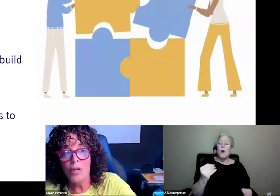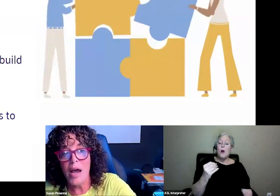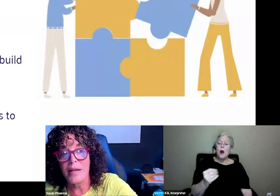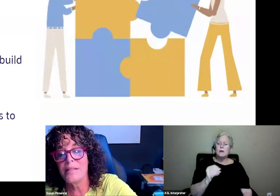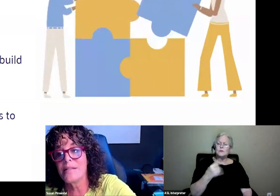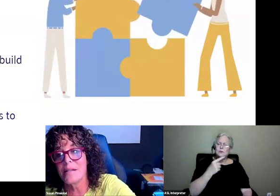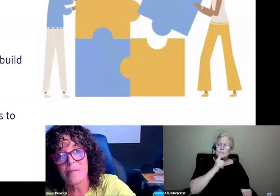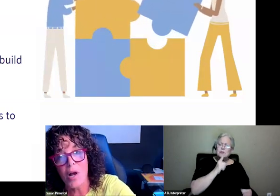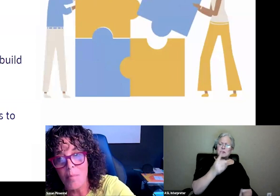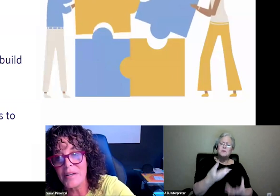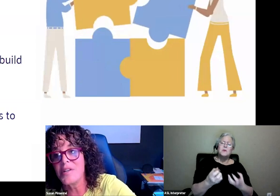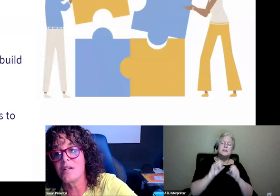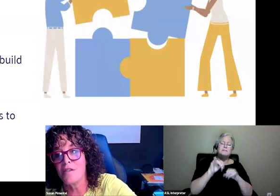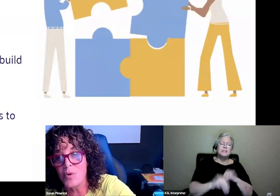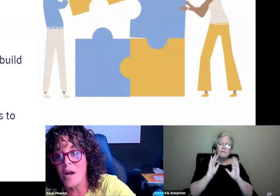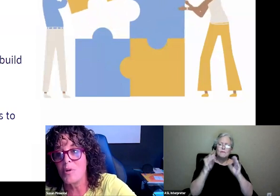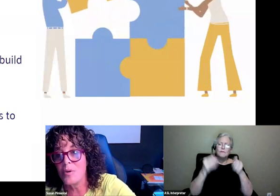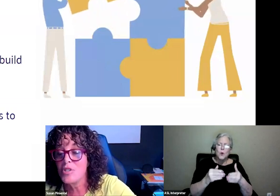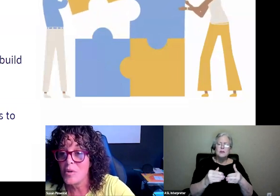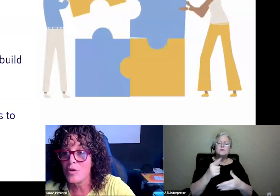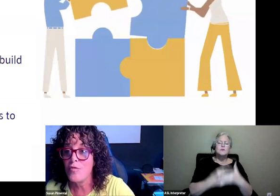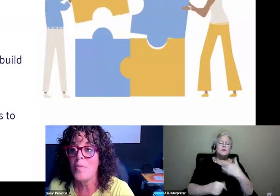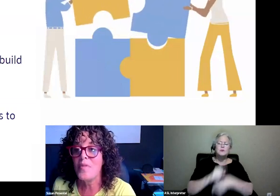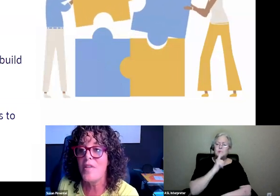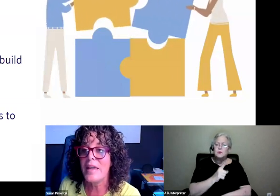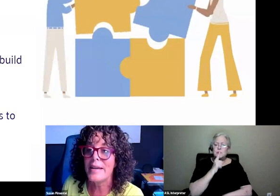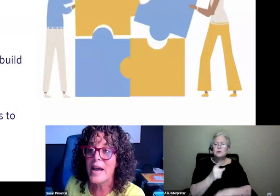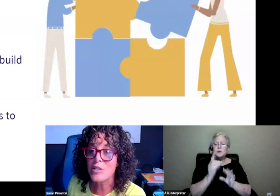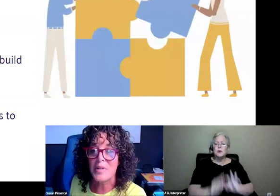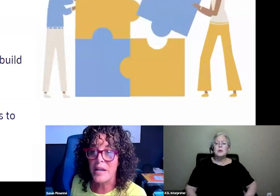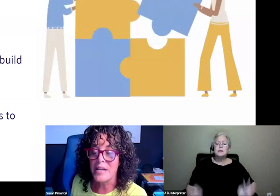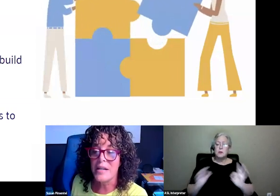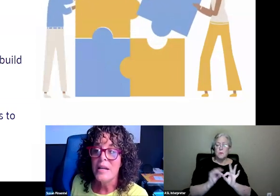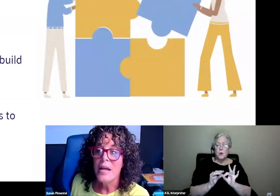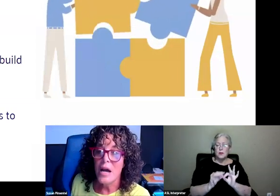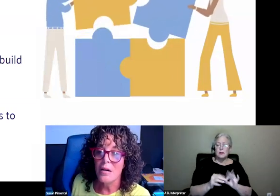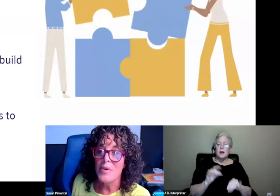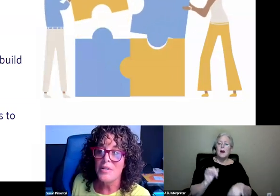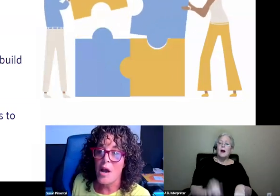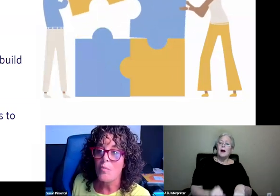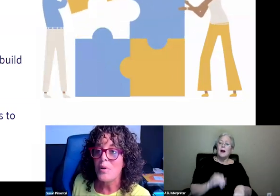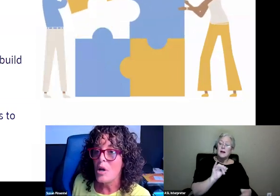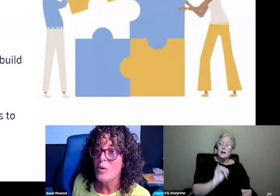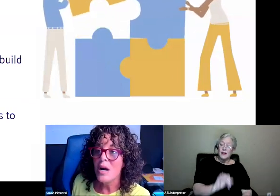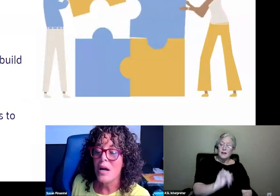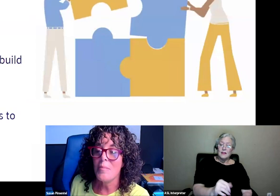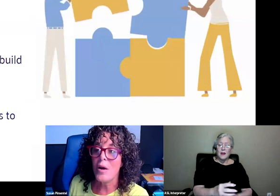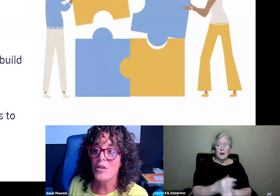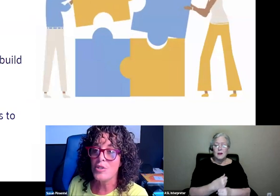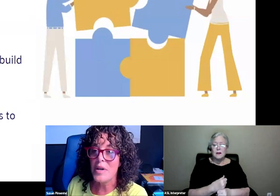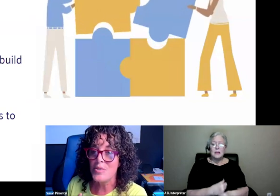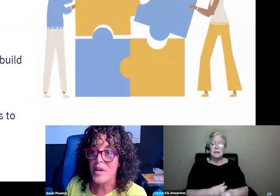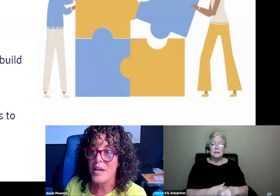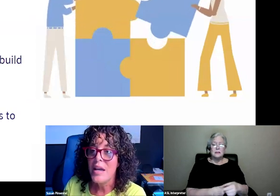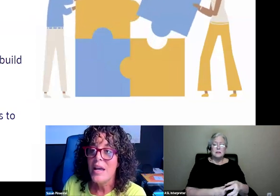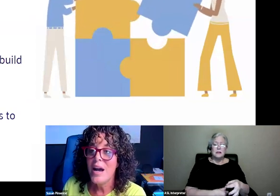outlines the complex text and vocabulary and so on and so forth, but then they get explicated down below. And